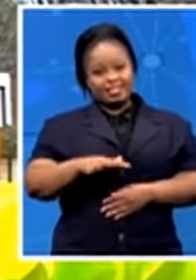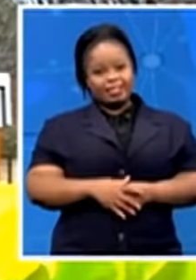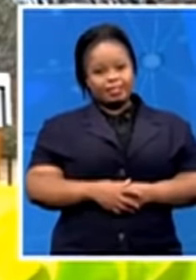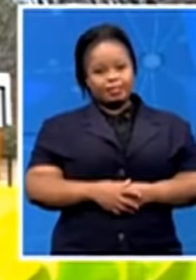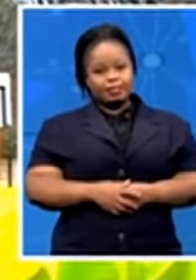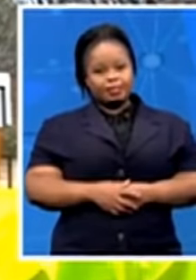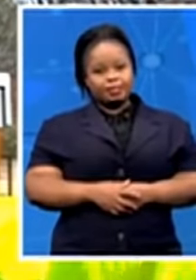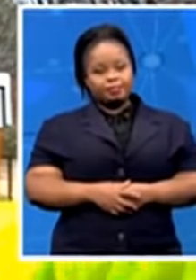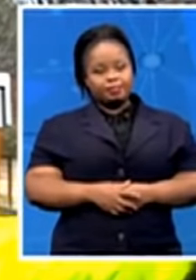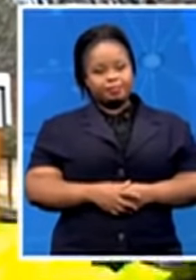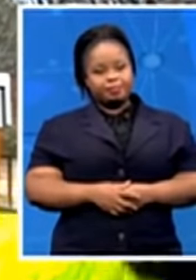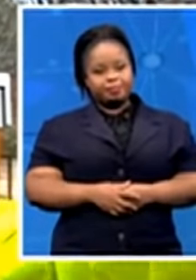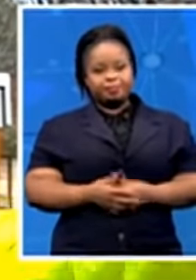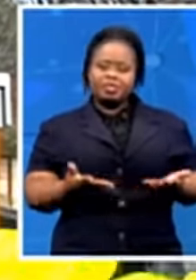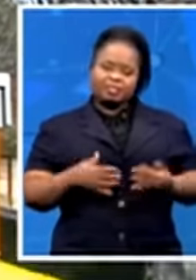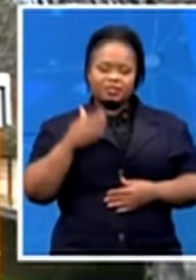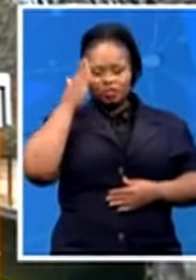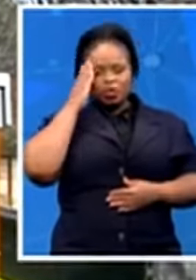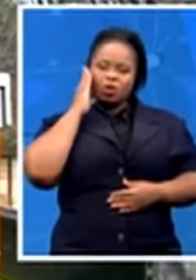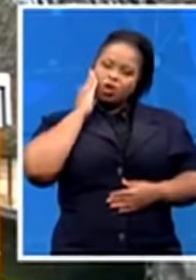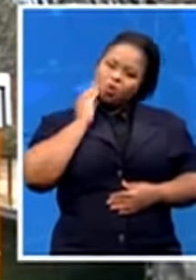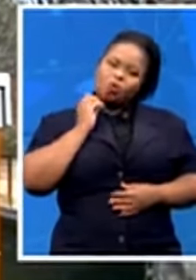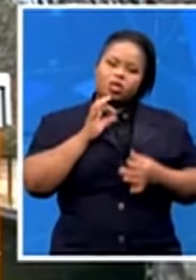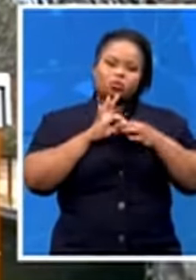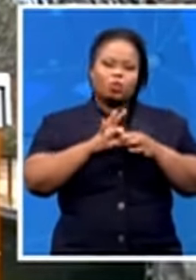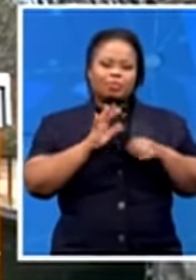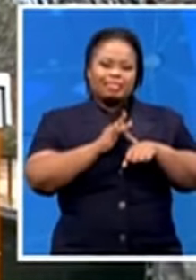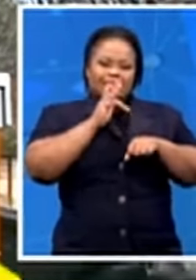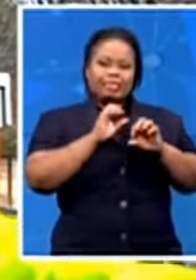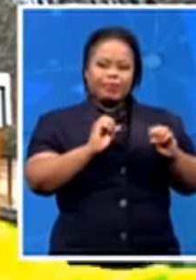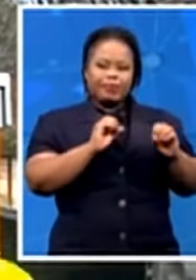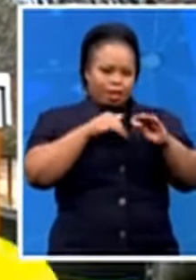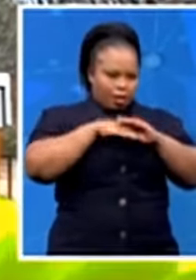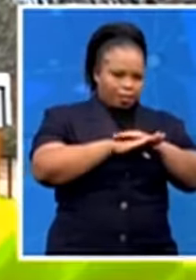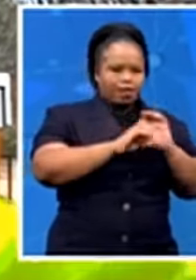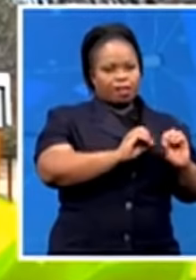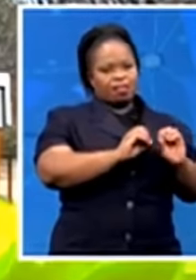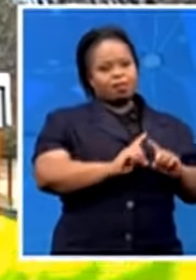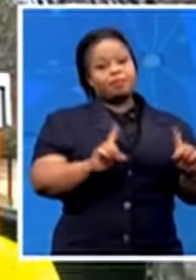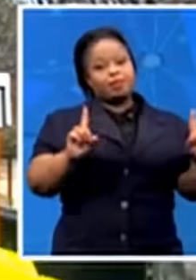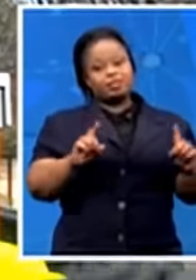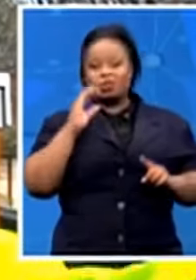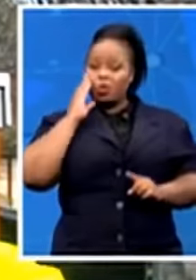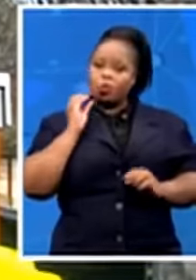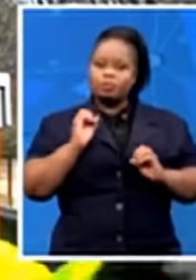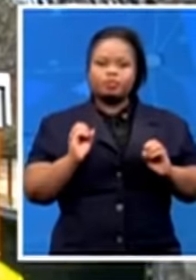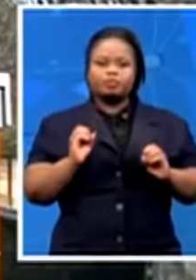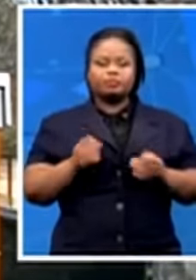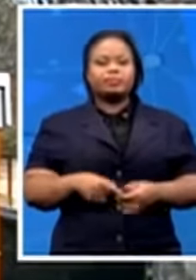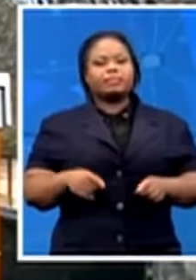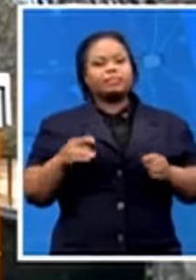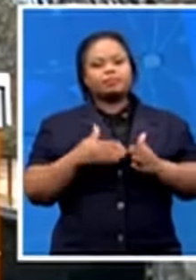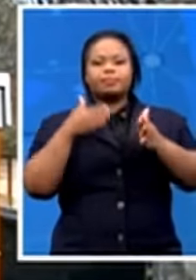age was untouched, but the elderly citizens were touched. Of course, indirectly,